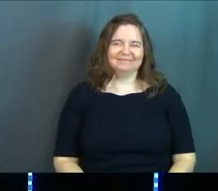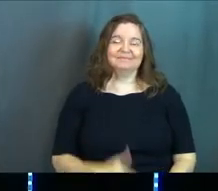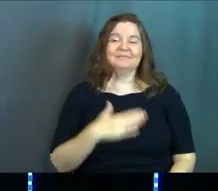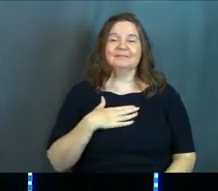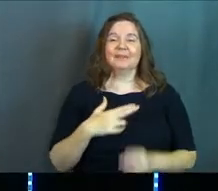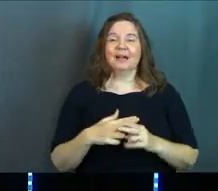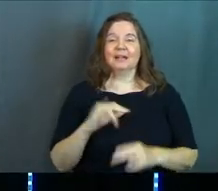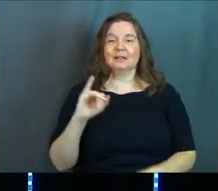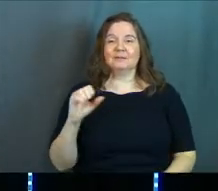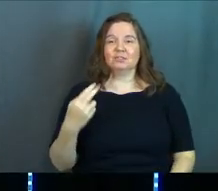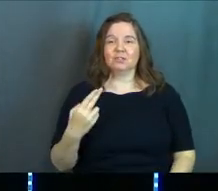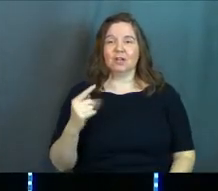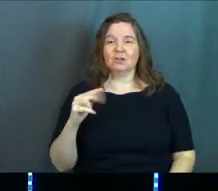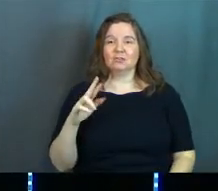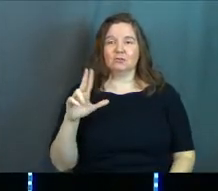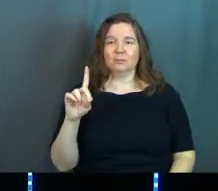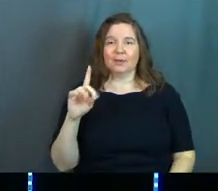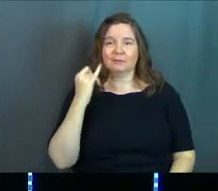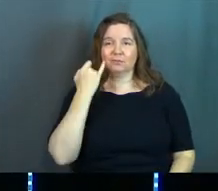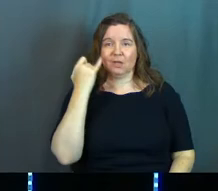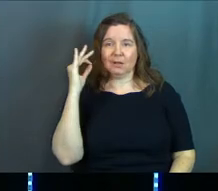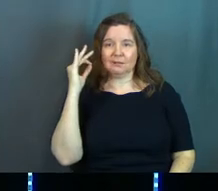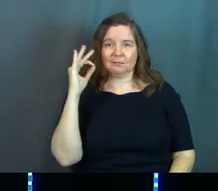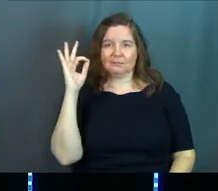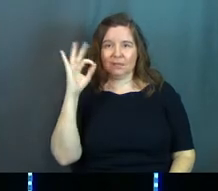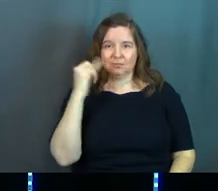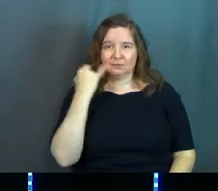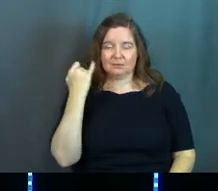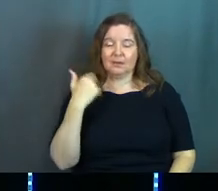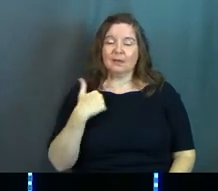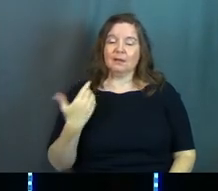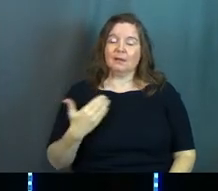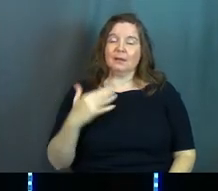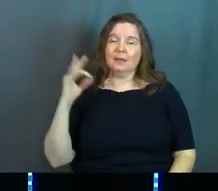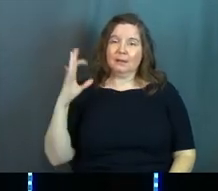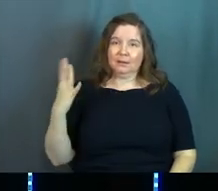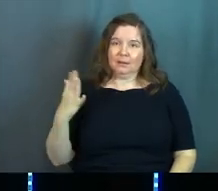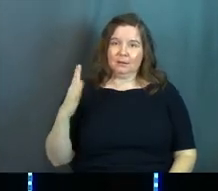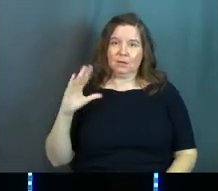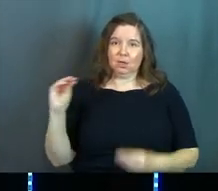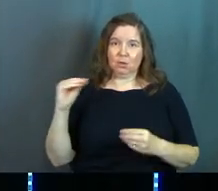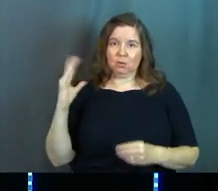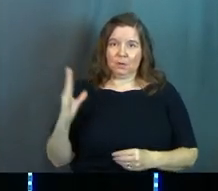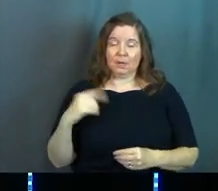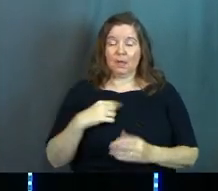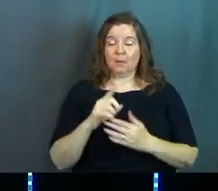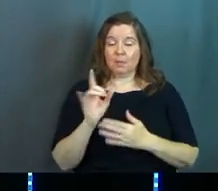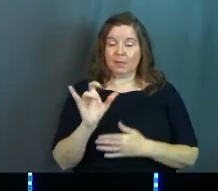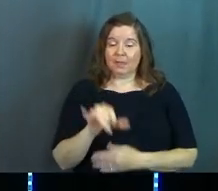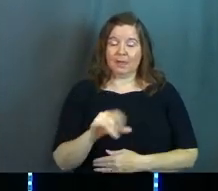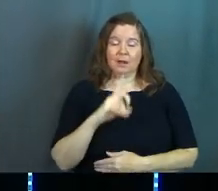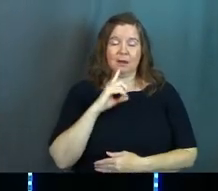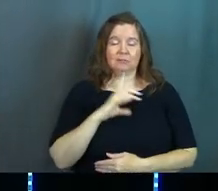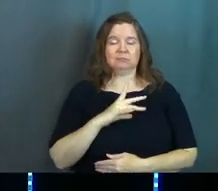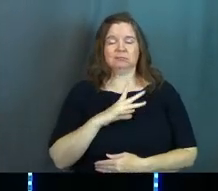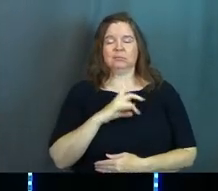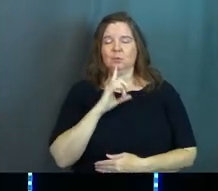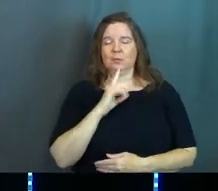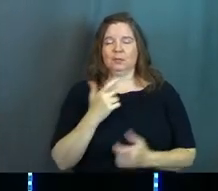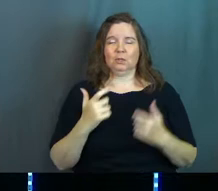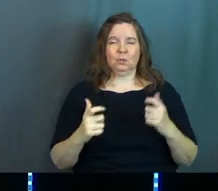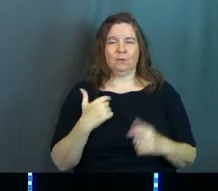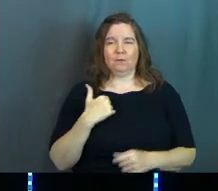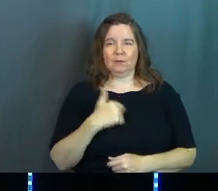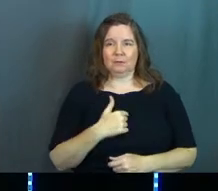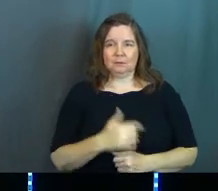My name is Josh Trueblood and I'm one of the pastors here at Grace Fellowship and moments like that are just really